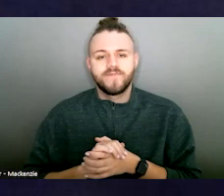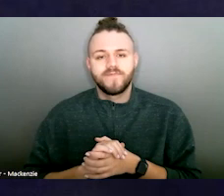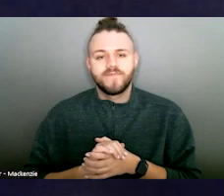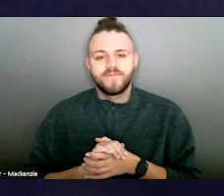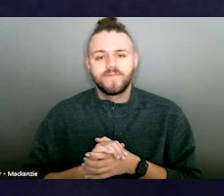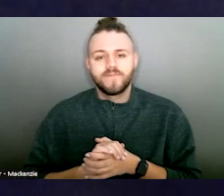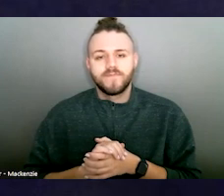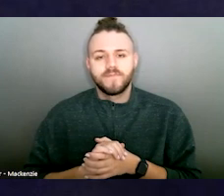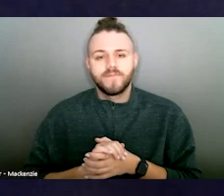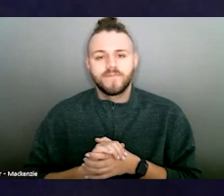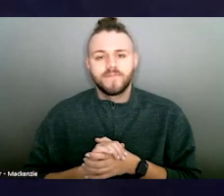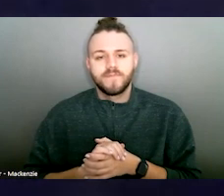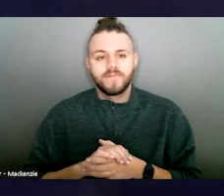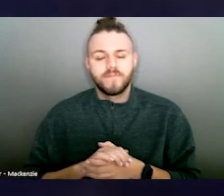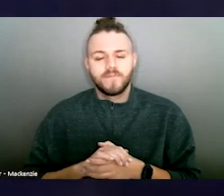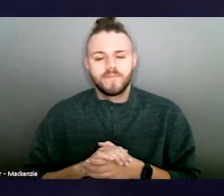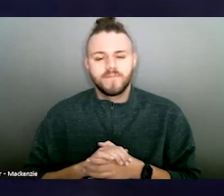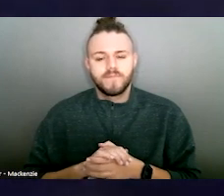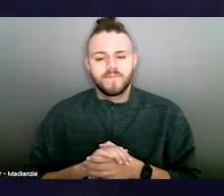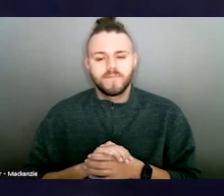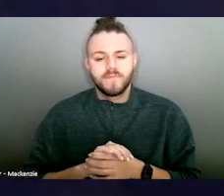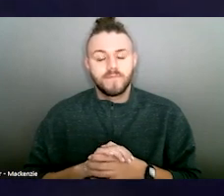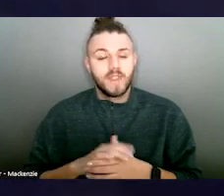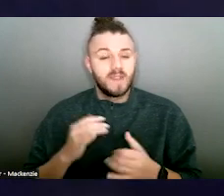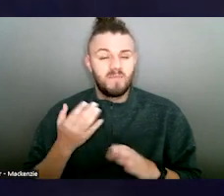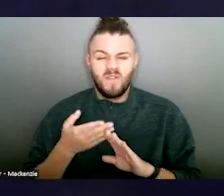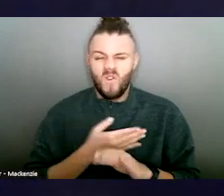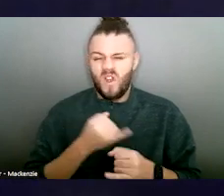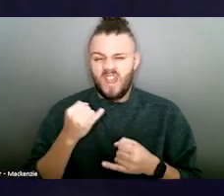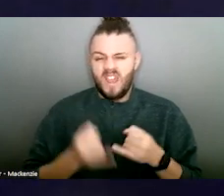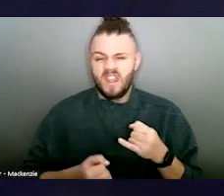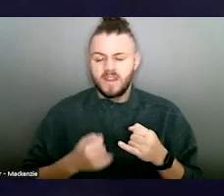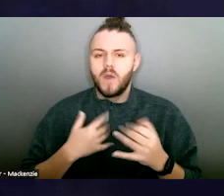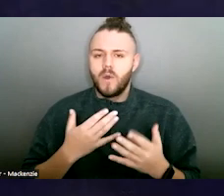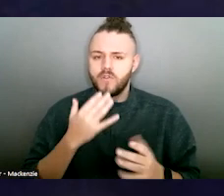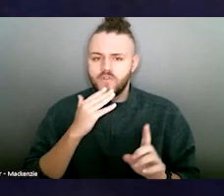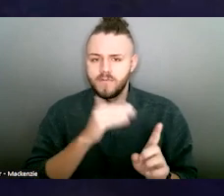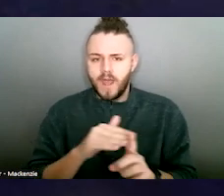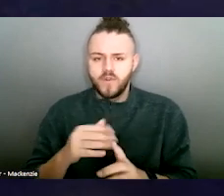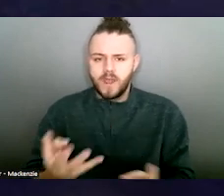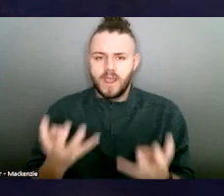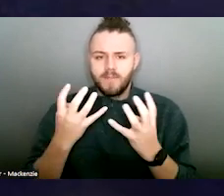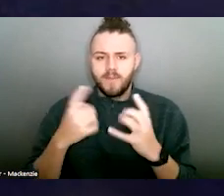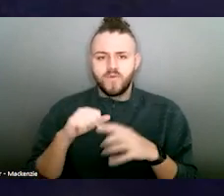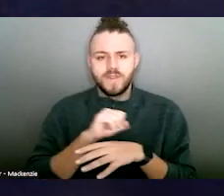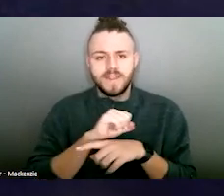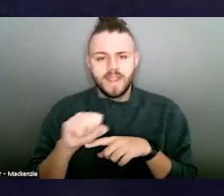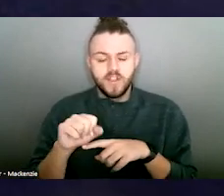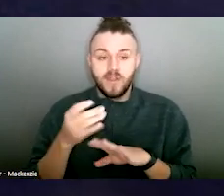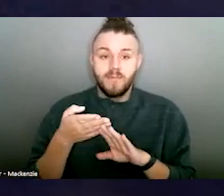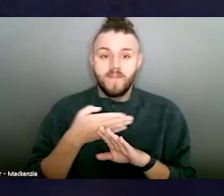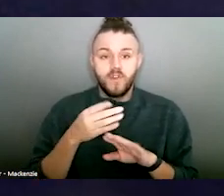Before I give you your last bit of marketing orders, I want to remind you to come up to the popular stage